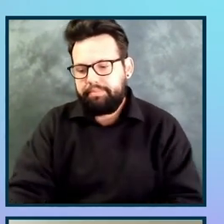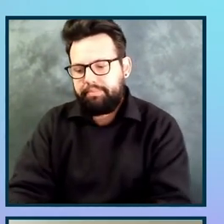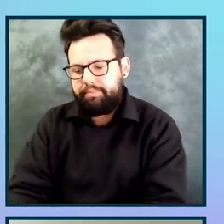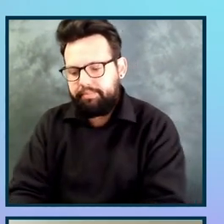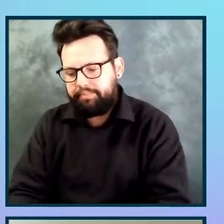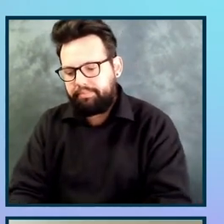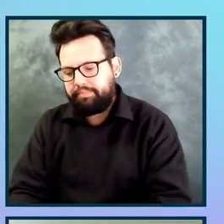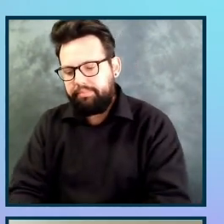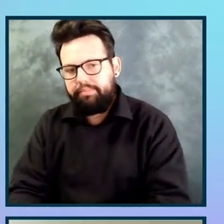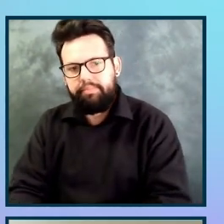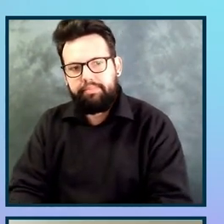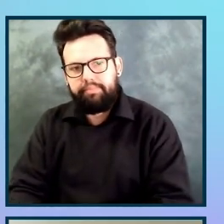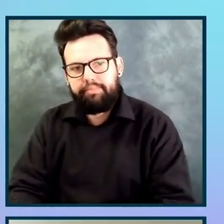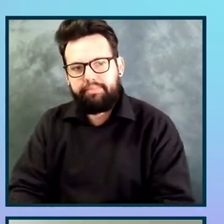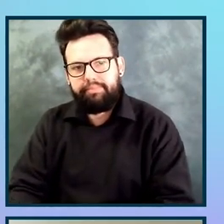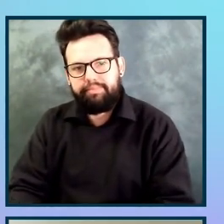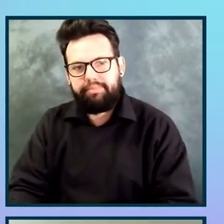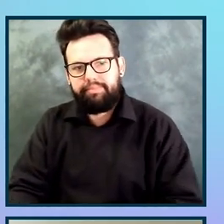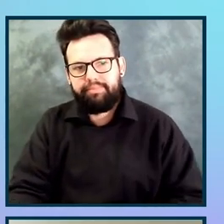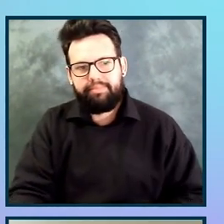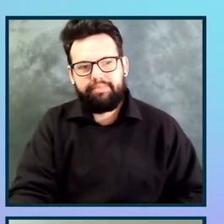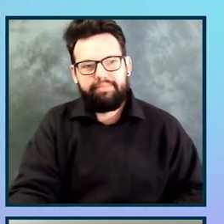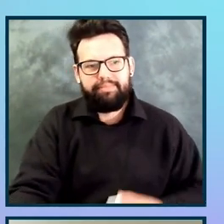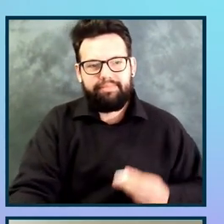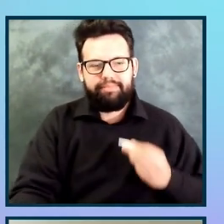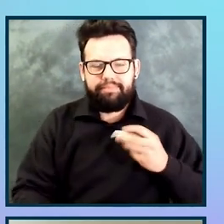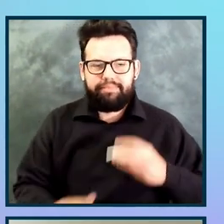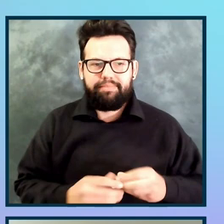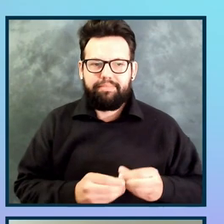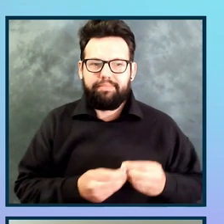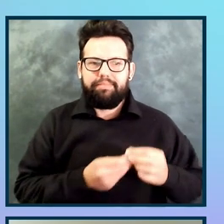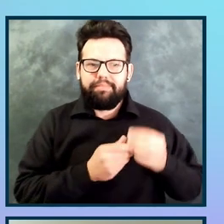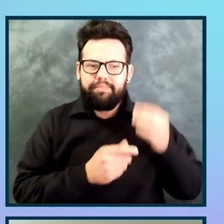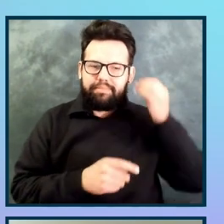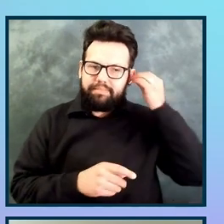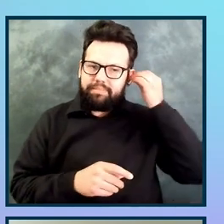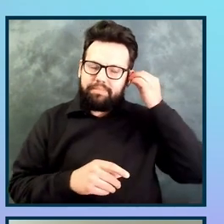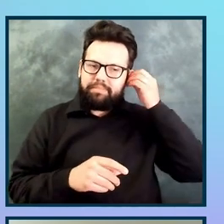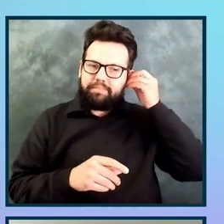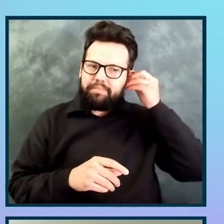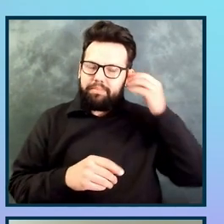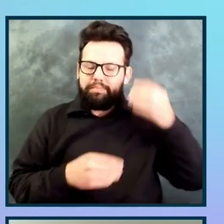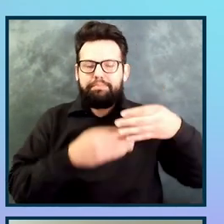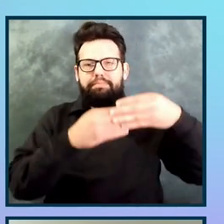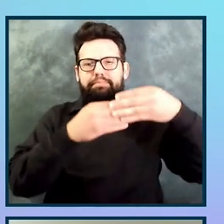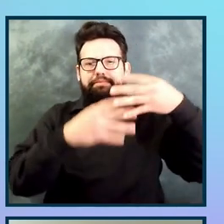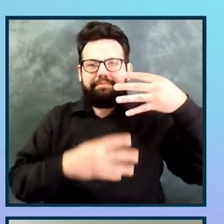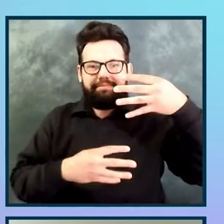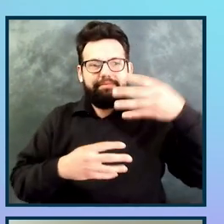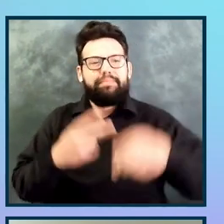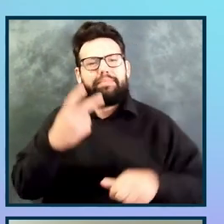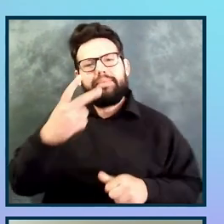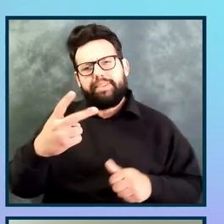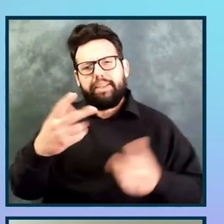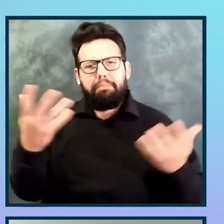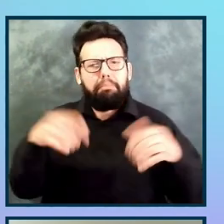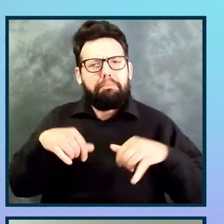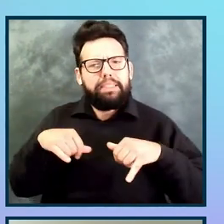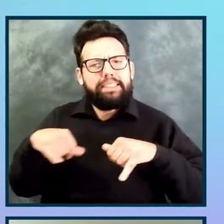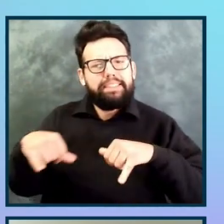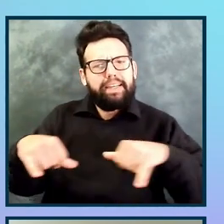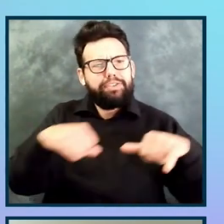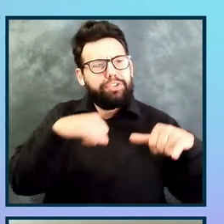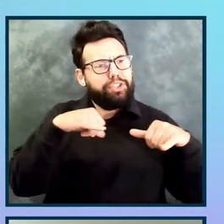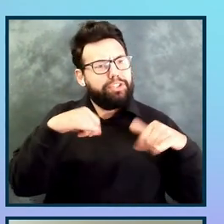Speaking of formal audit processes, showing on the screen now are a list of somewhat standard and straightforward necessary